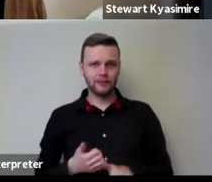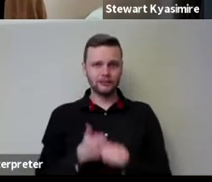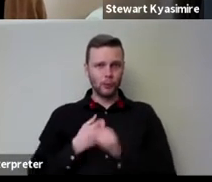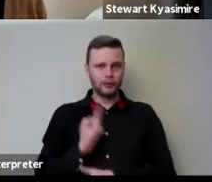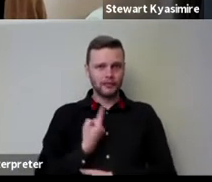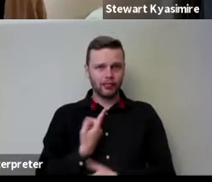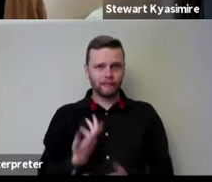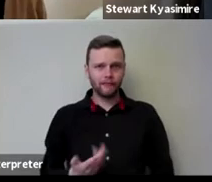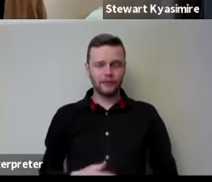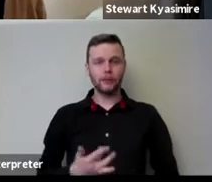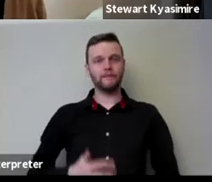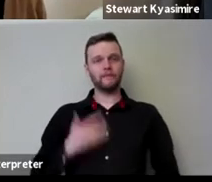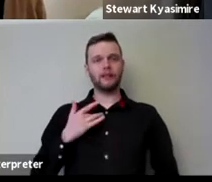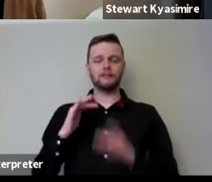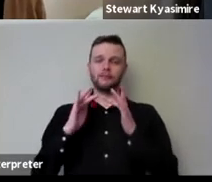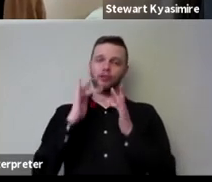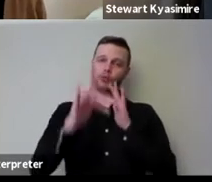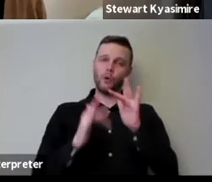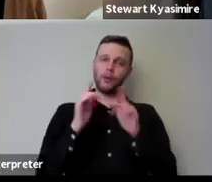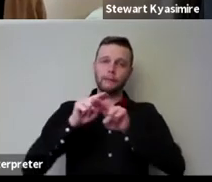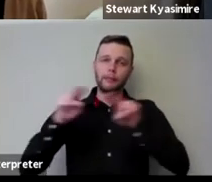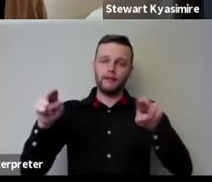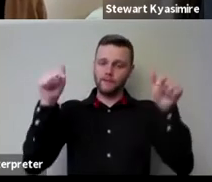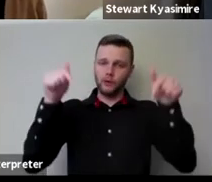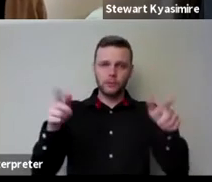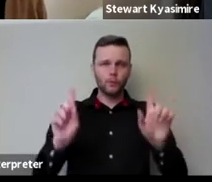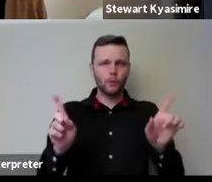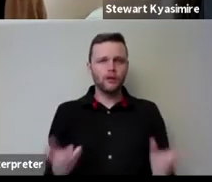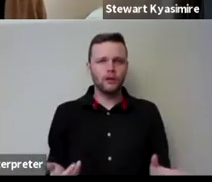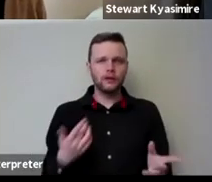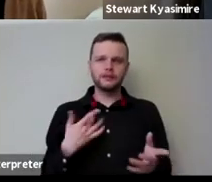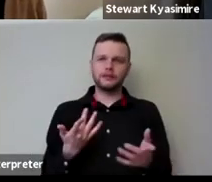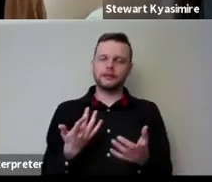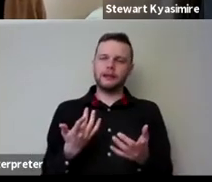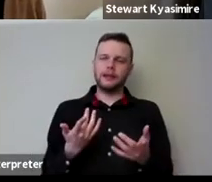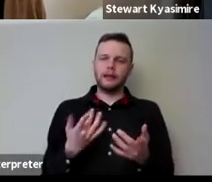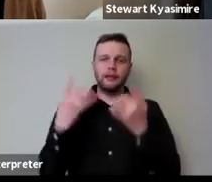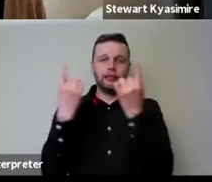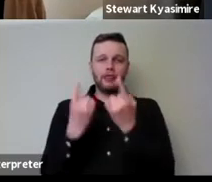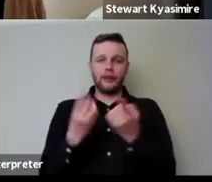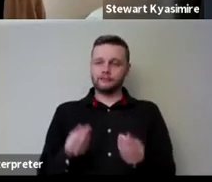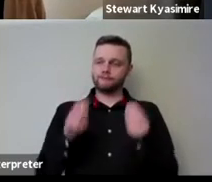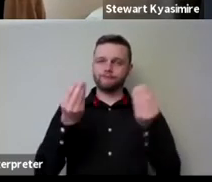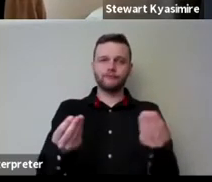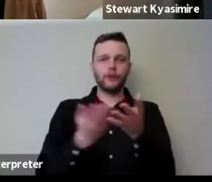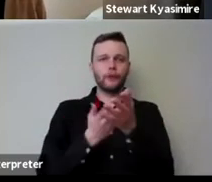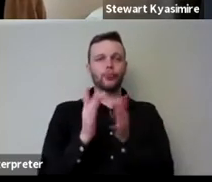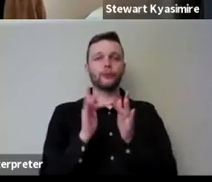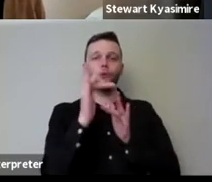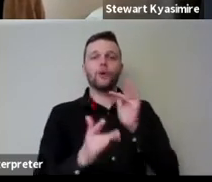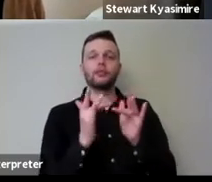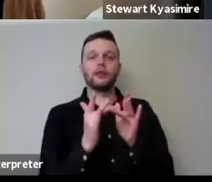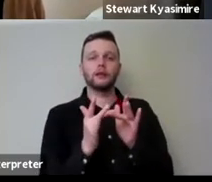what the digital platforms are for it's also about what worth the things that are presented on online or digital platforms